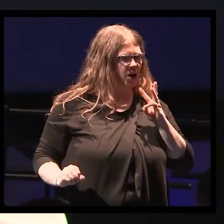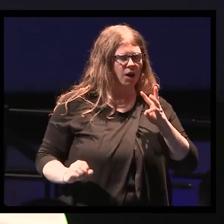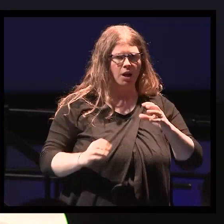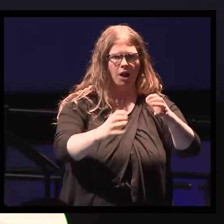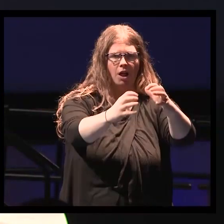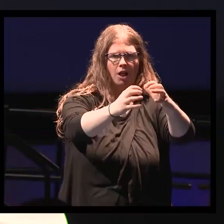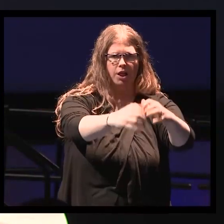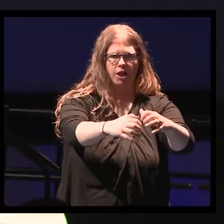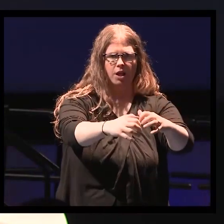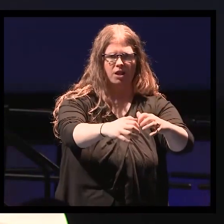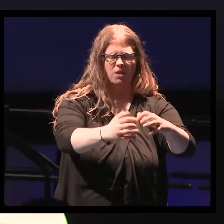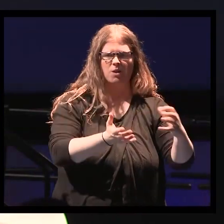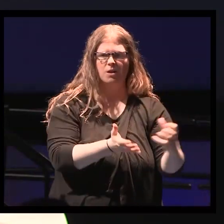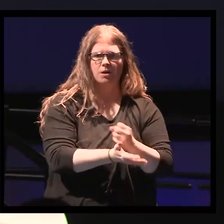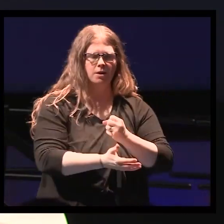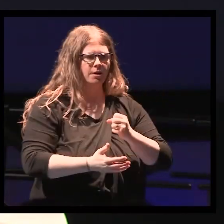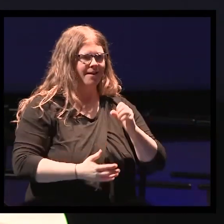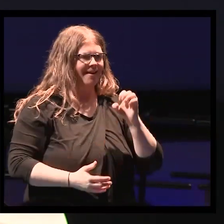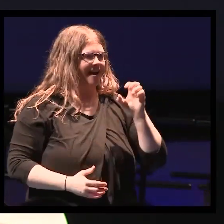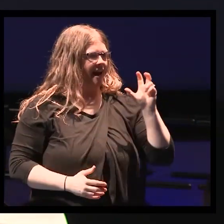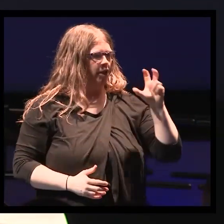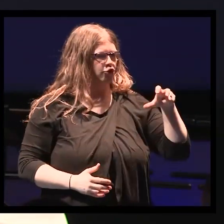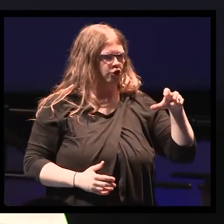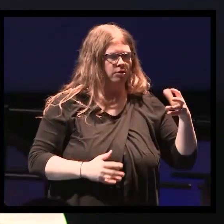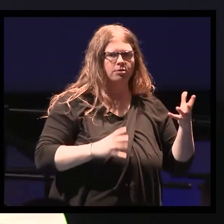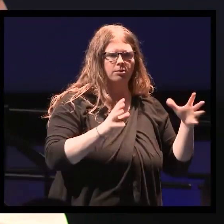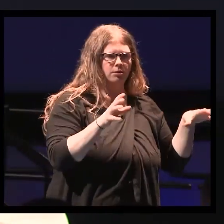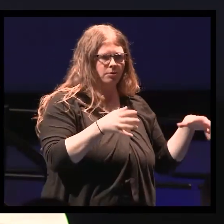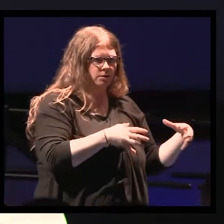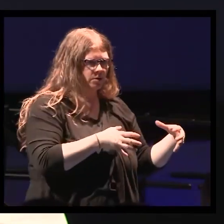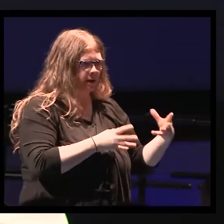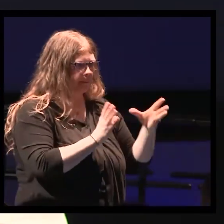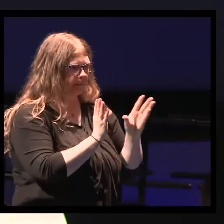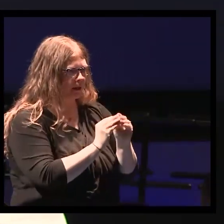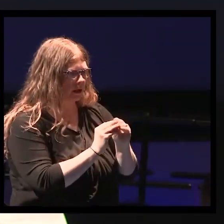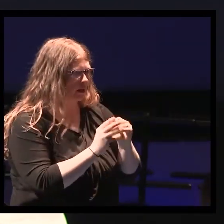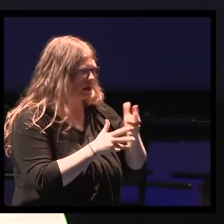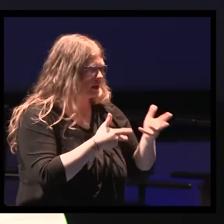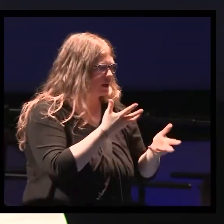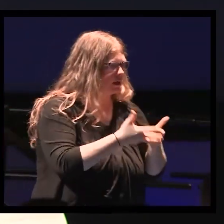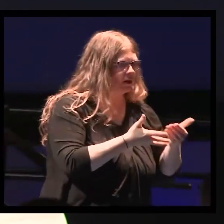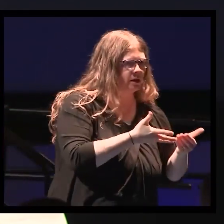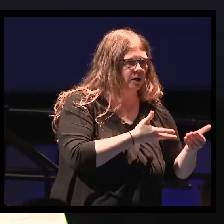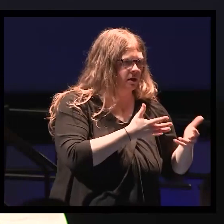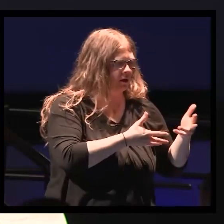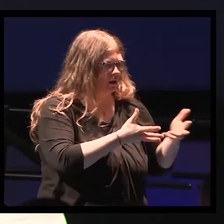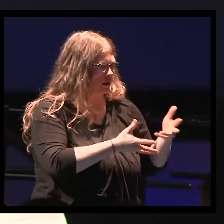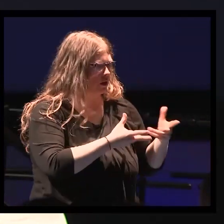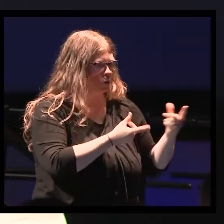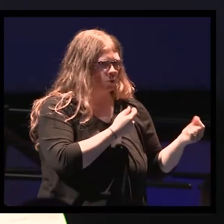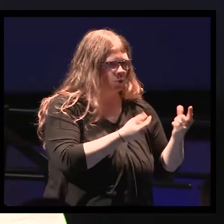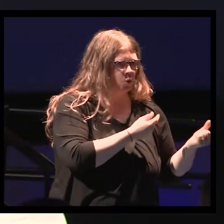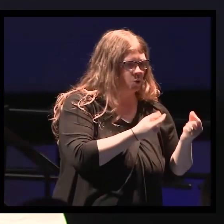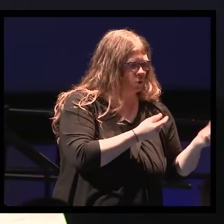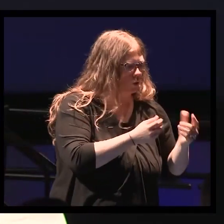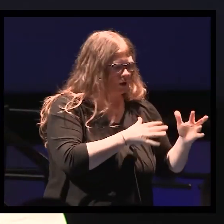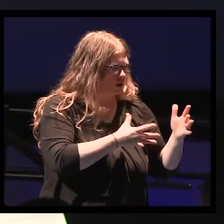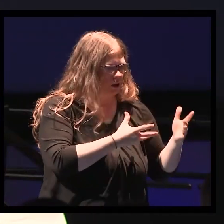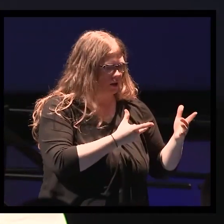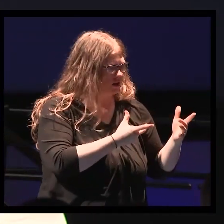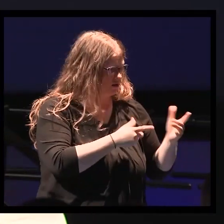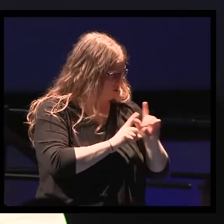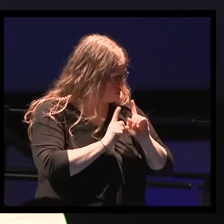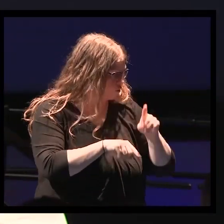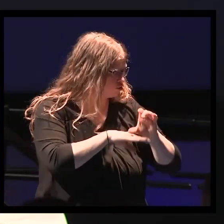we had emergency meeting with the elders and the decision was made that we should transport people a few at a time into the community where they could go to the local